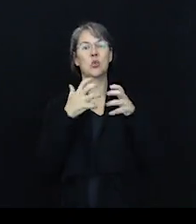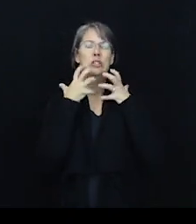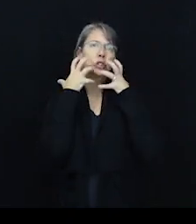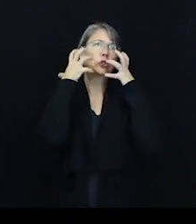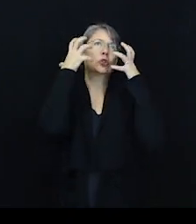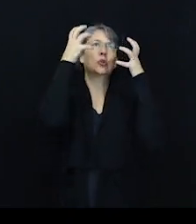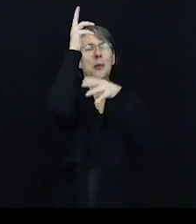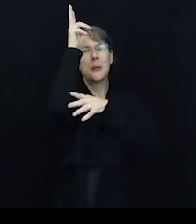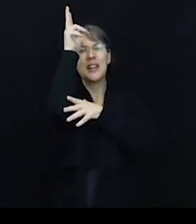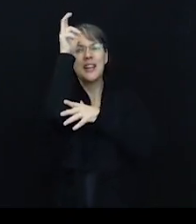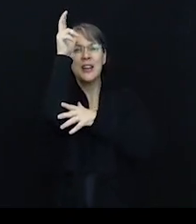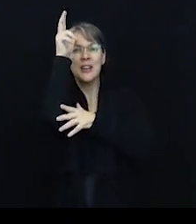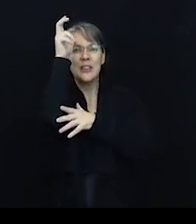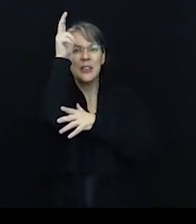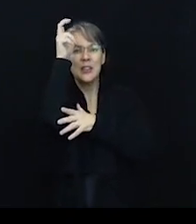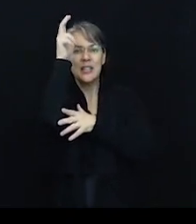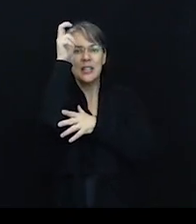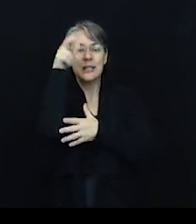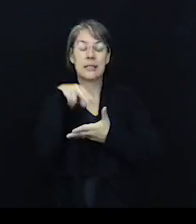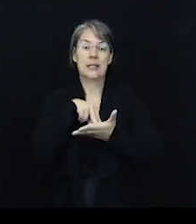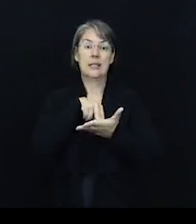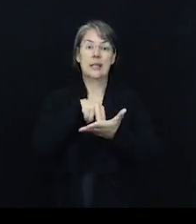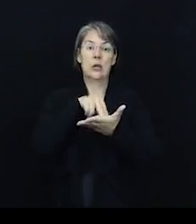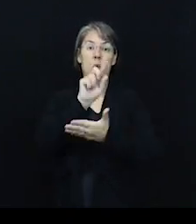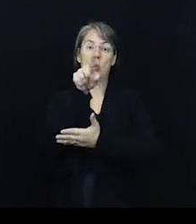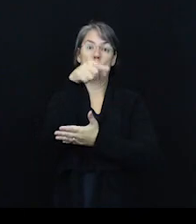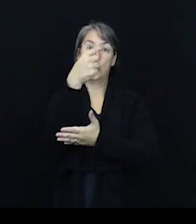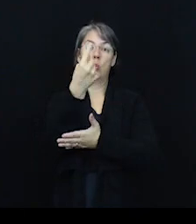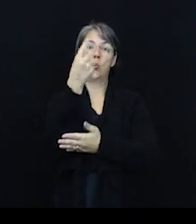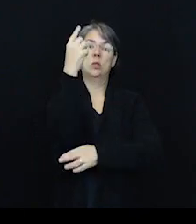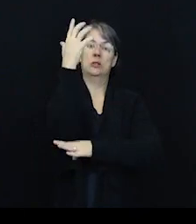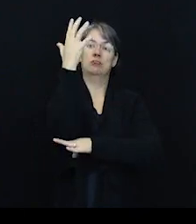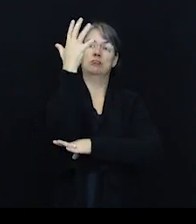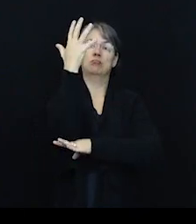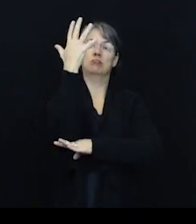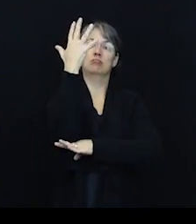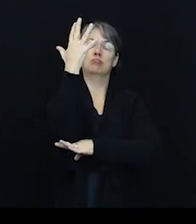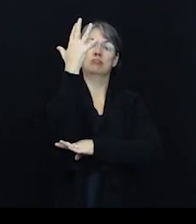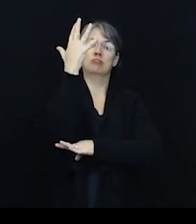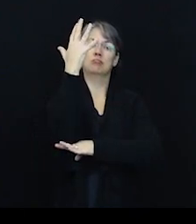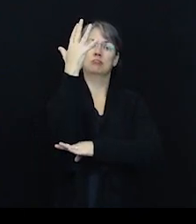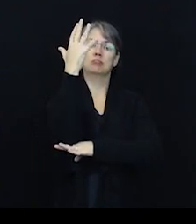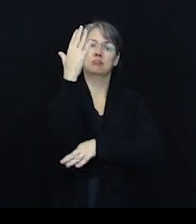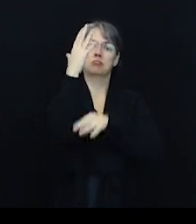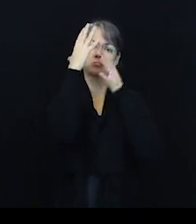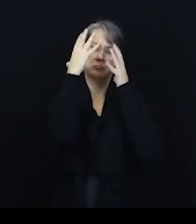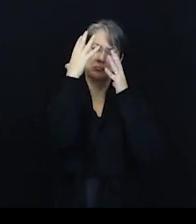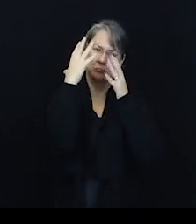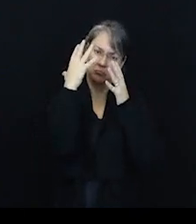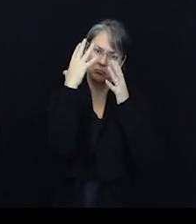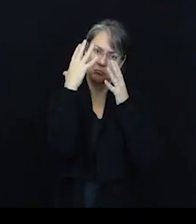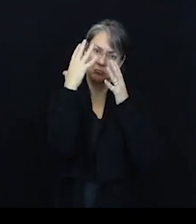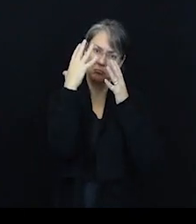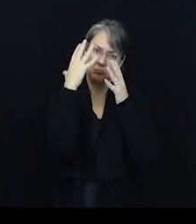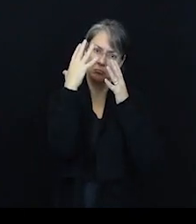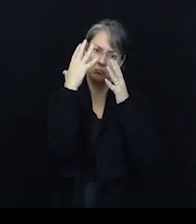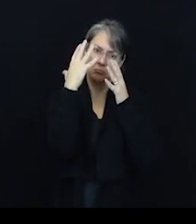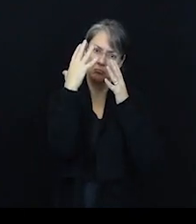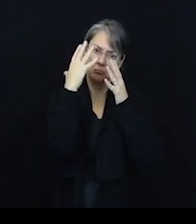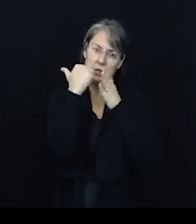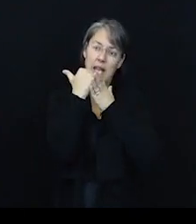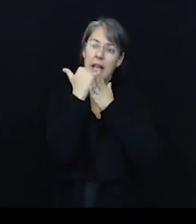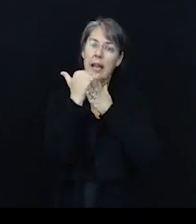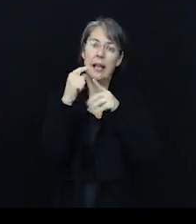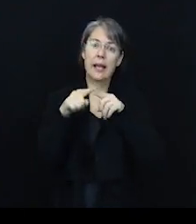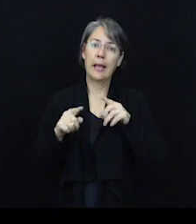of devil's vein, standing alone with shivering trembles, frowning like a statue, there's